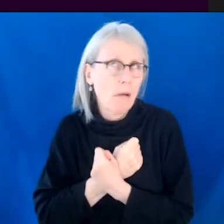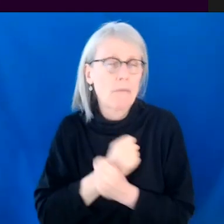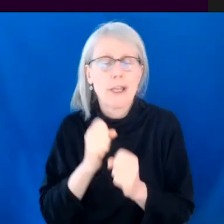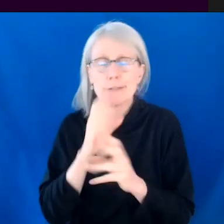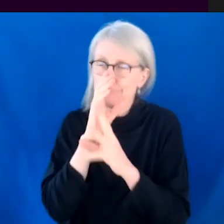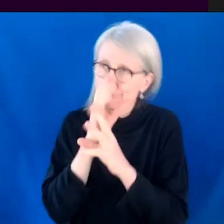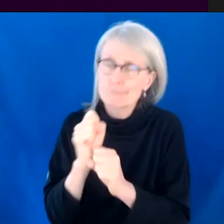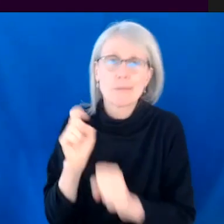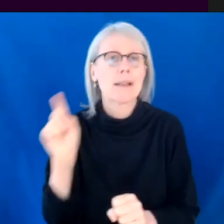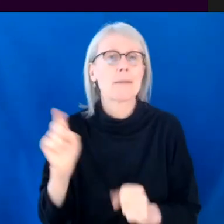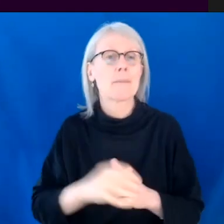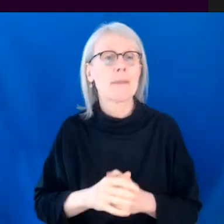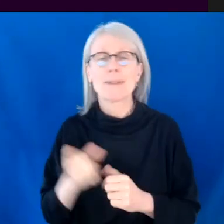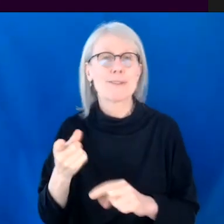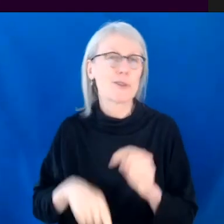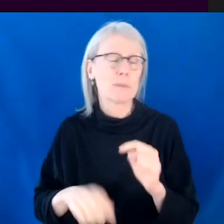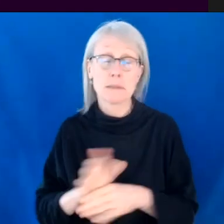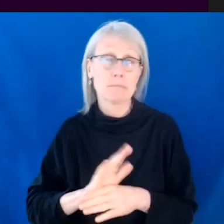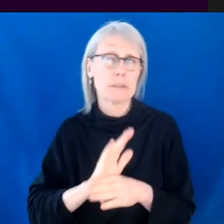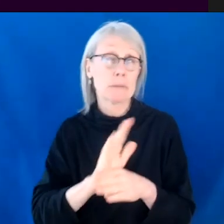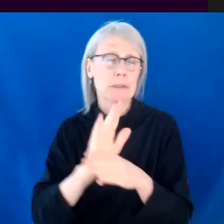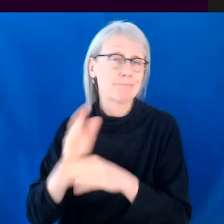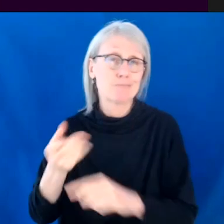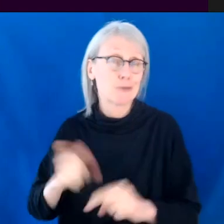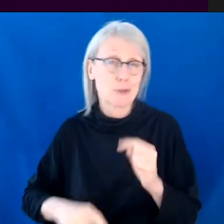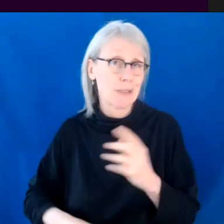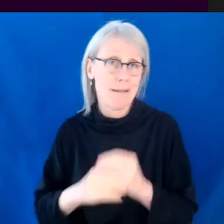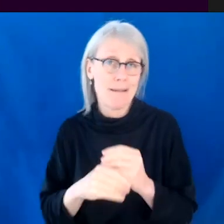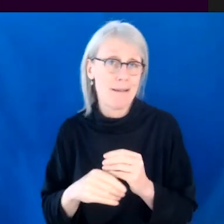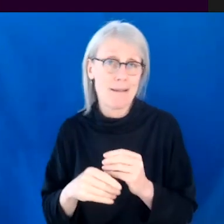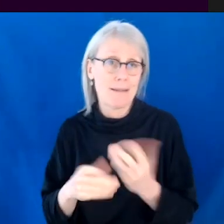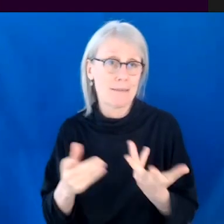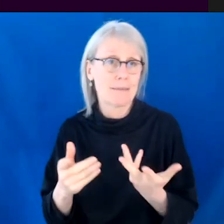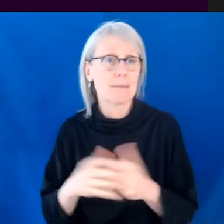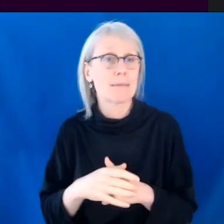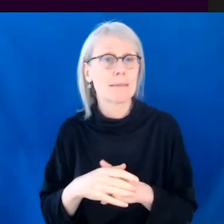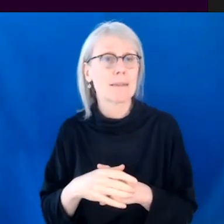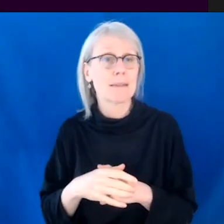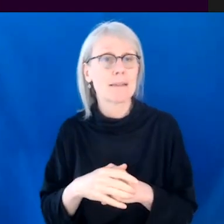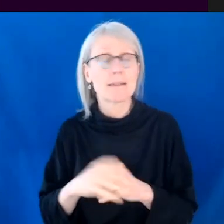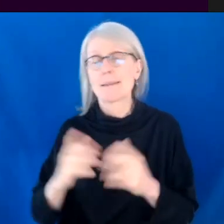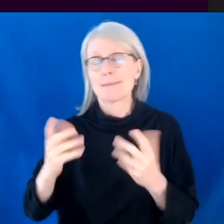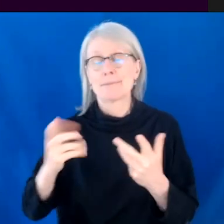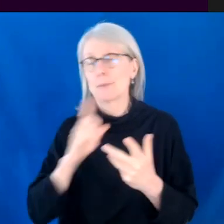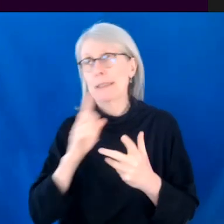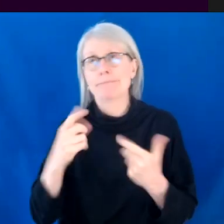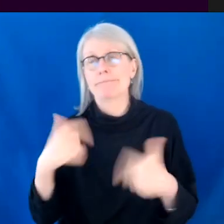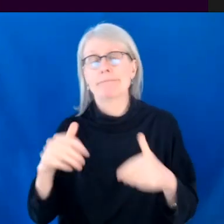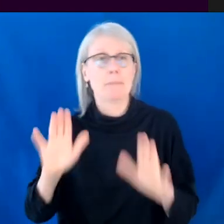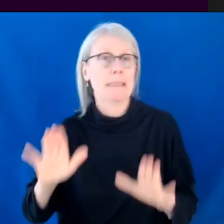couldn't work out because of course, you know, he's very busy and on, um, power and, you know, doing amazing things, but I, I just